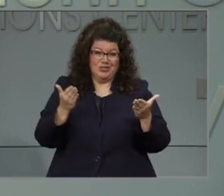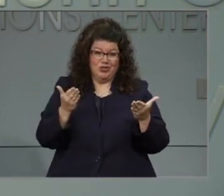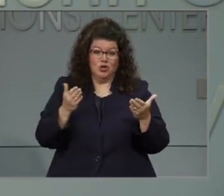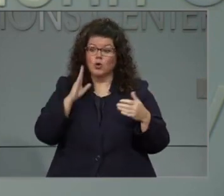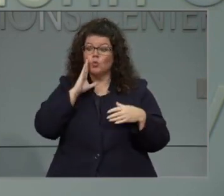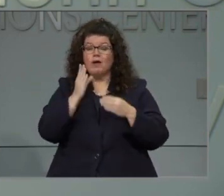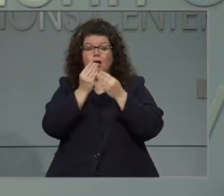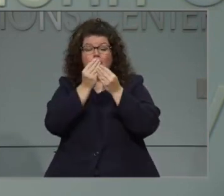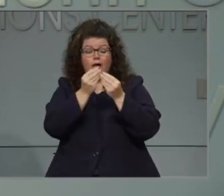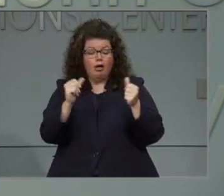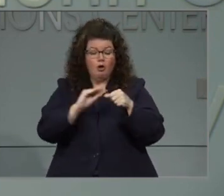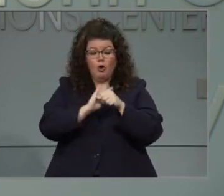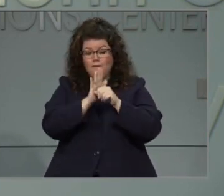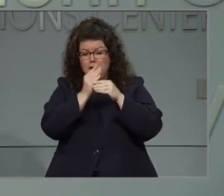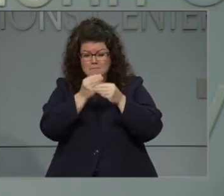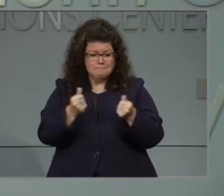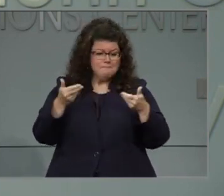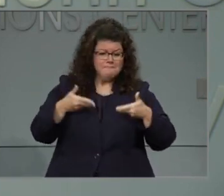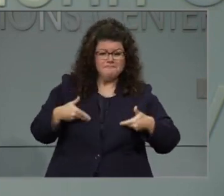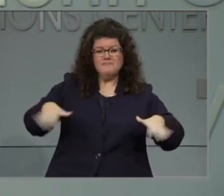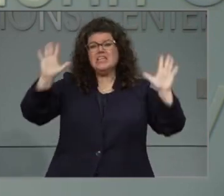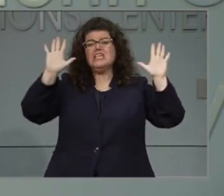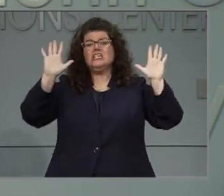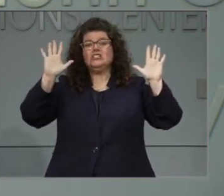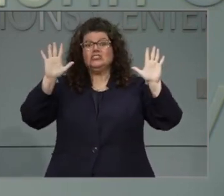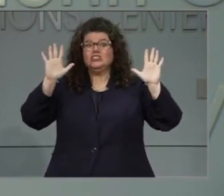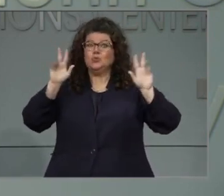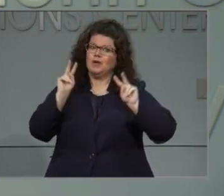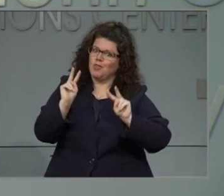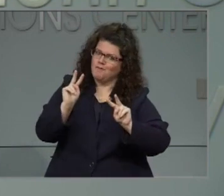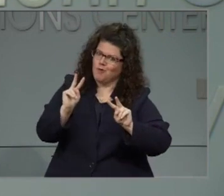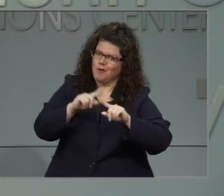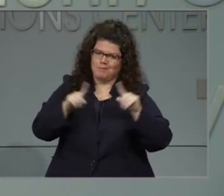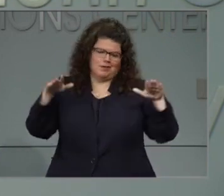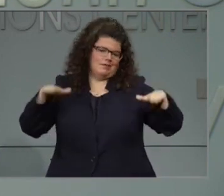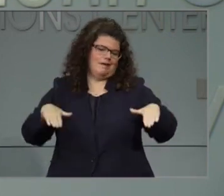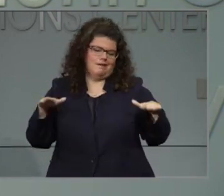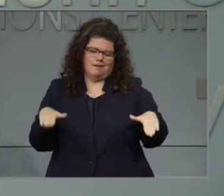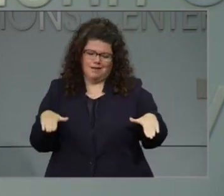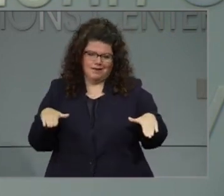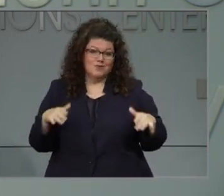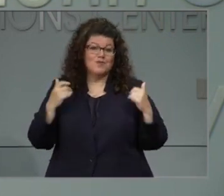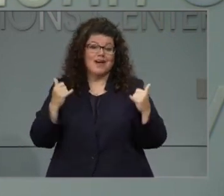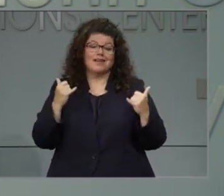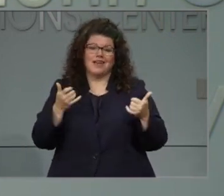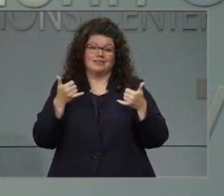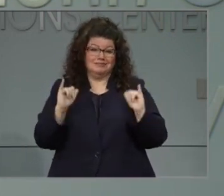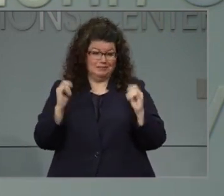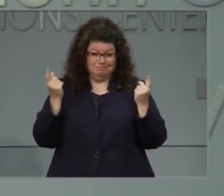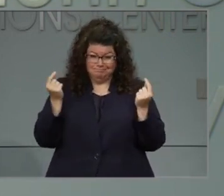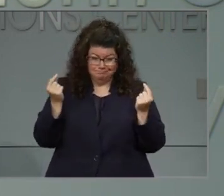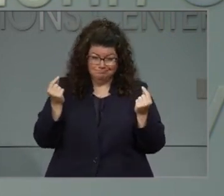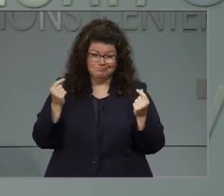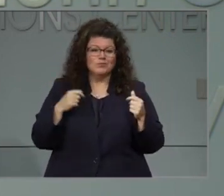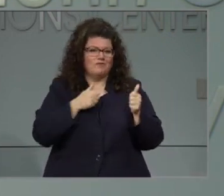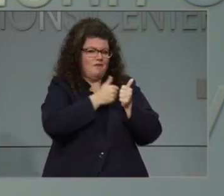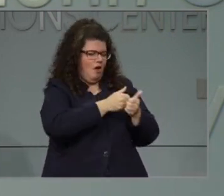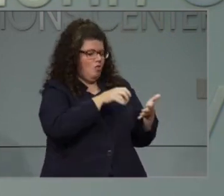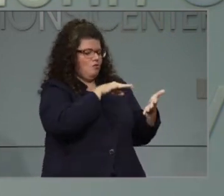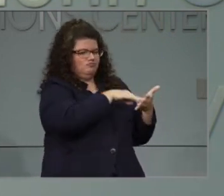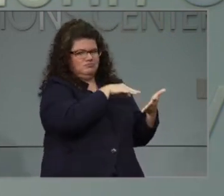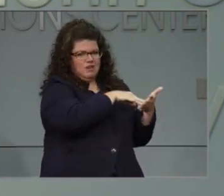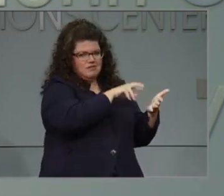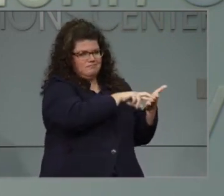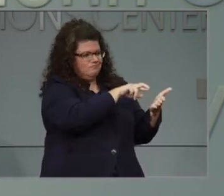now. So we look forward to that day, but right now we're going to continue following the science and make sure that we present these options